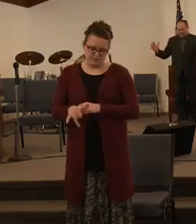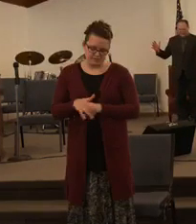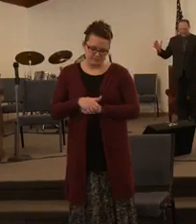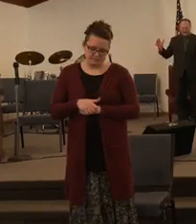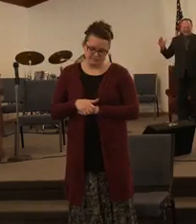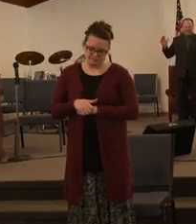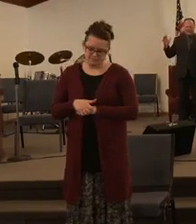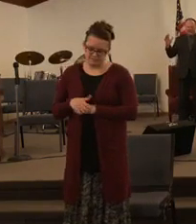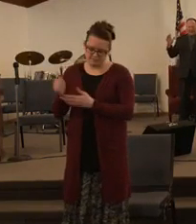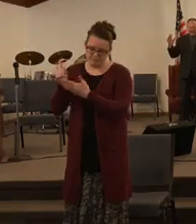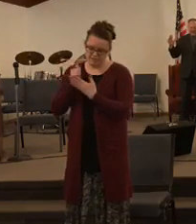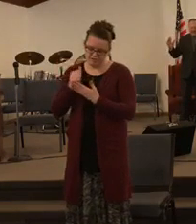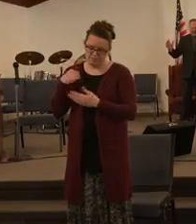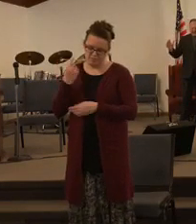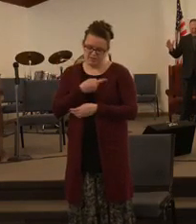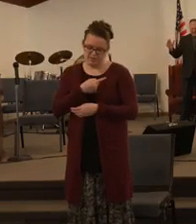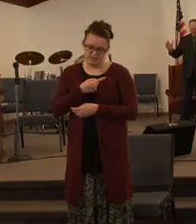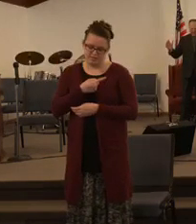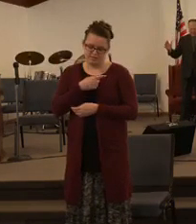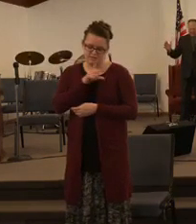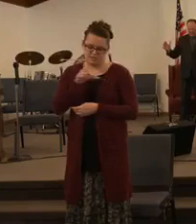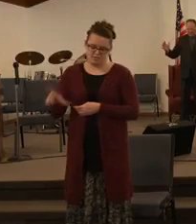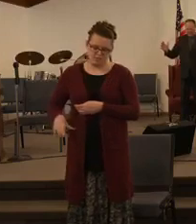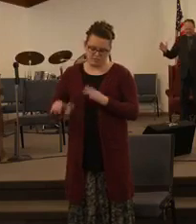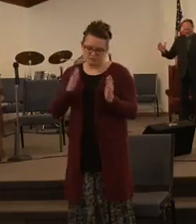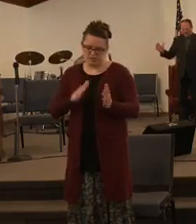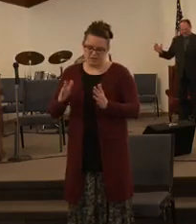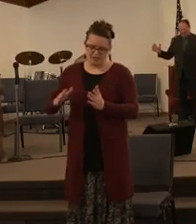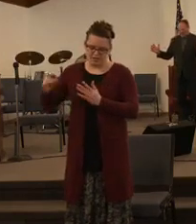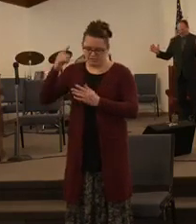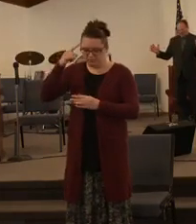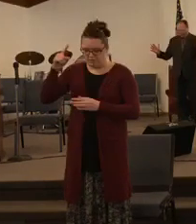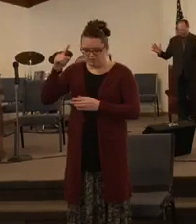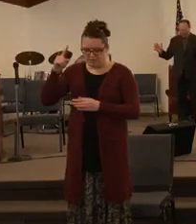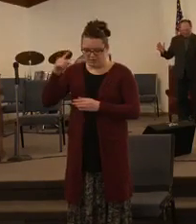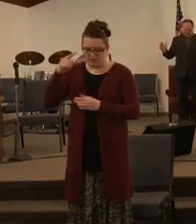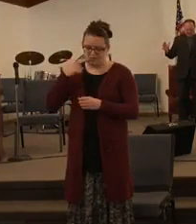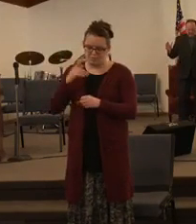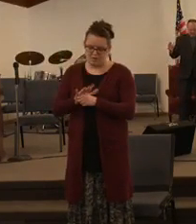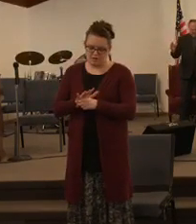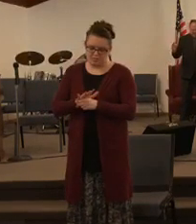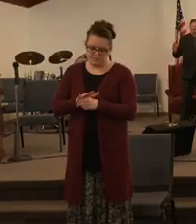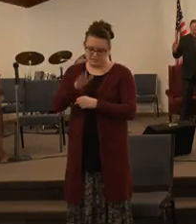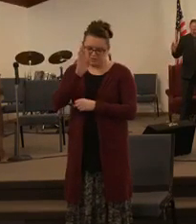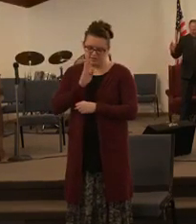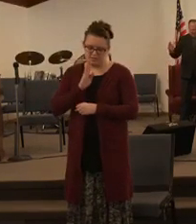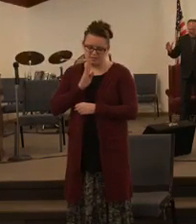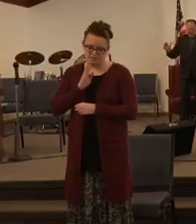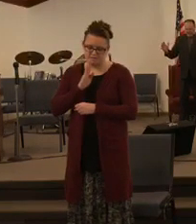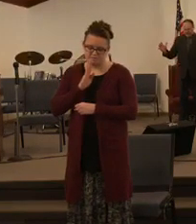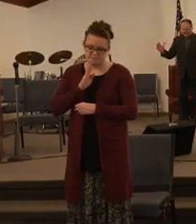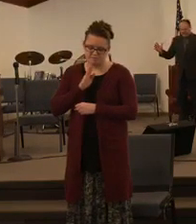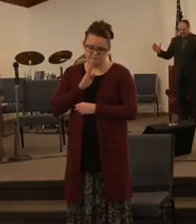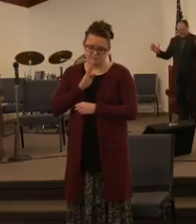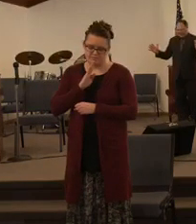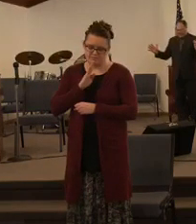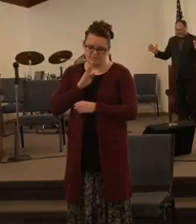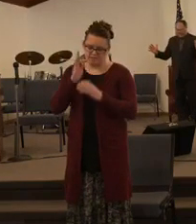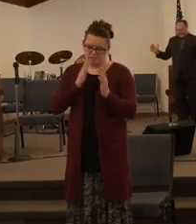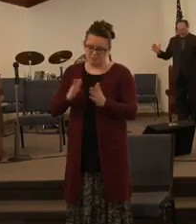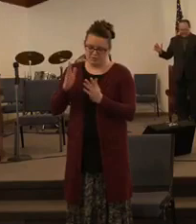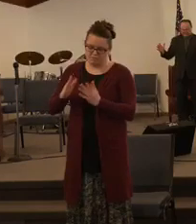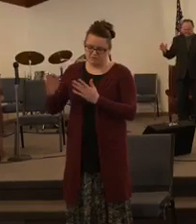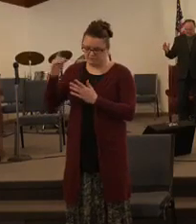God to prepare Lord for the promises of God to prepare for the victory the revival